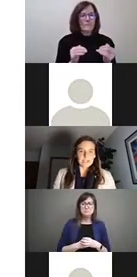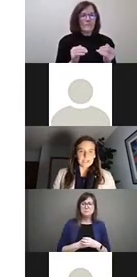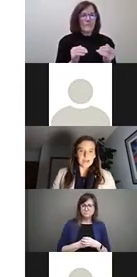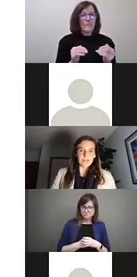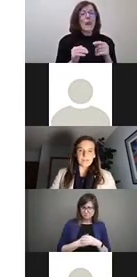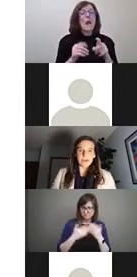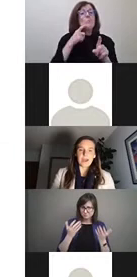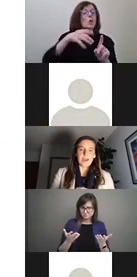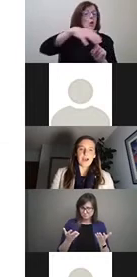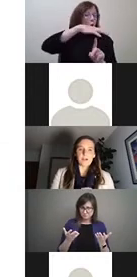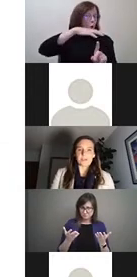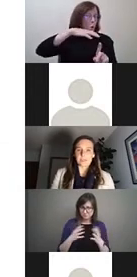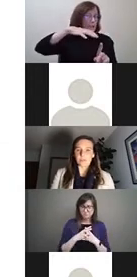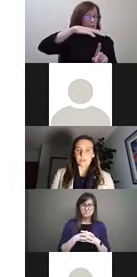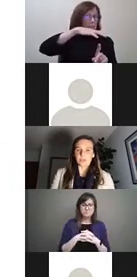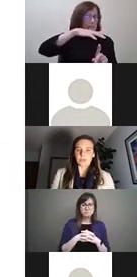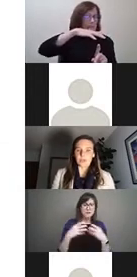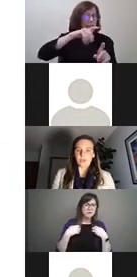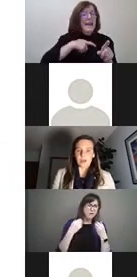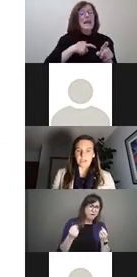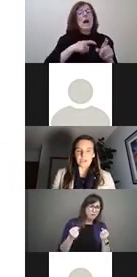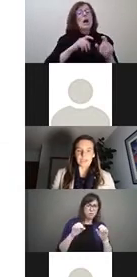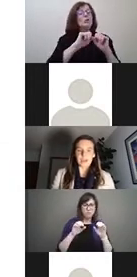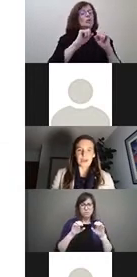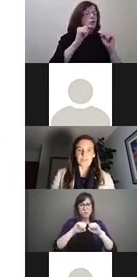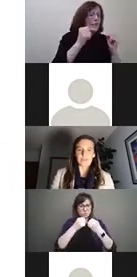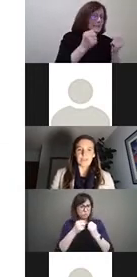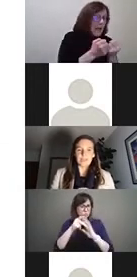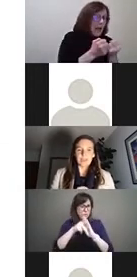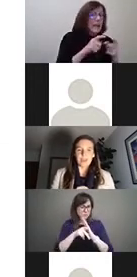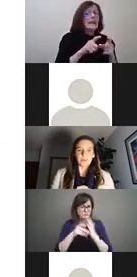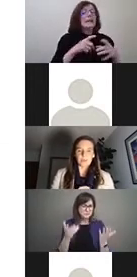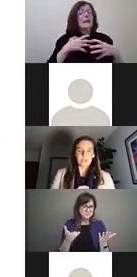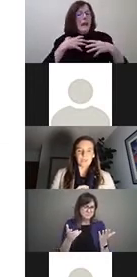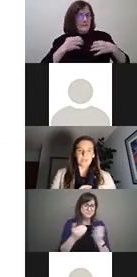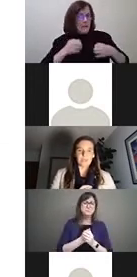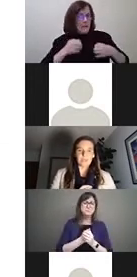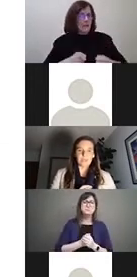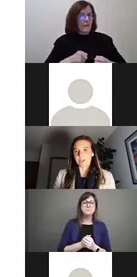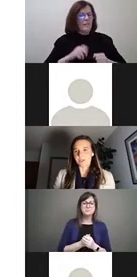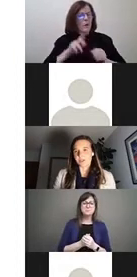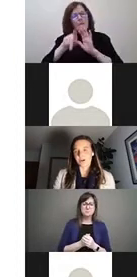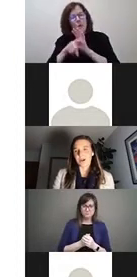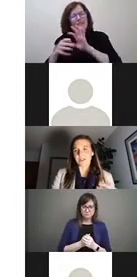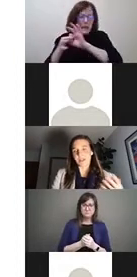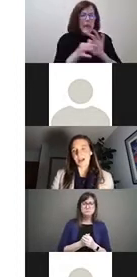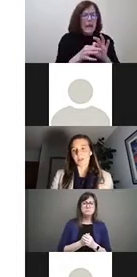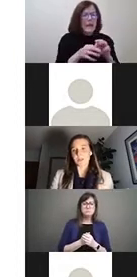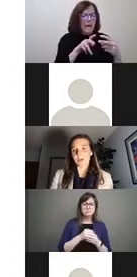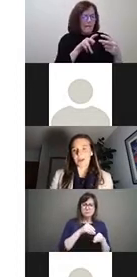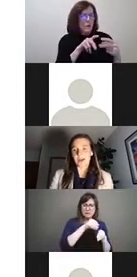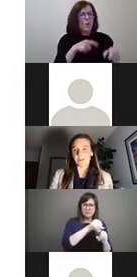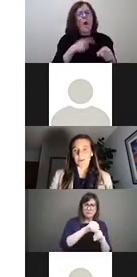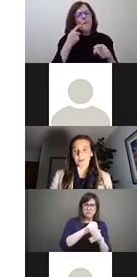context of health and social policy, yeah, we looked at expenditures across